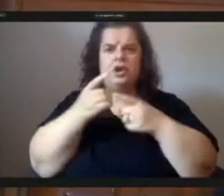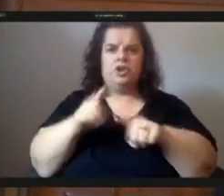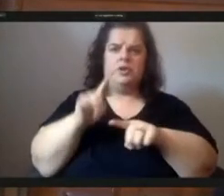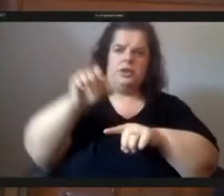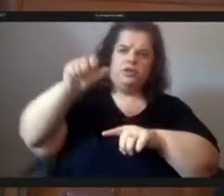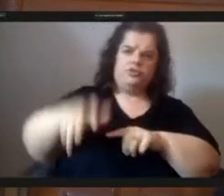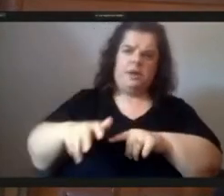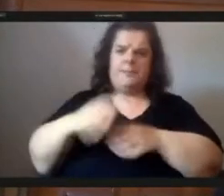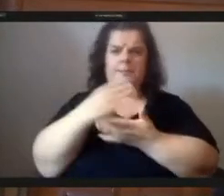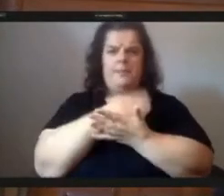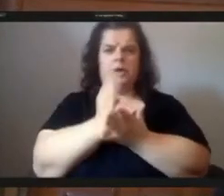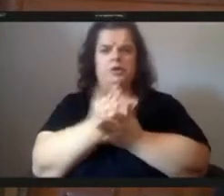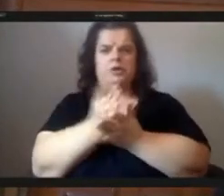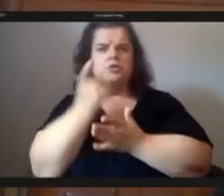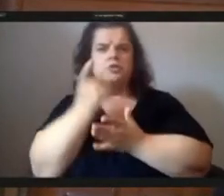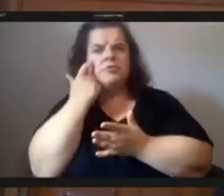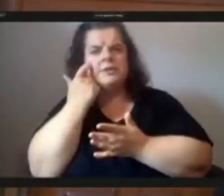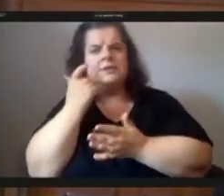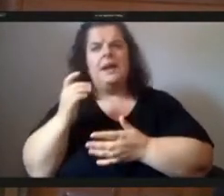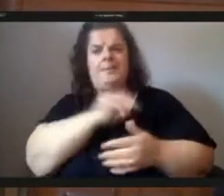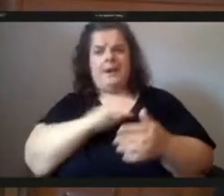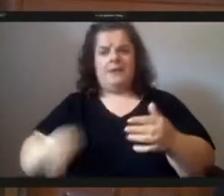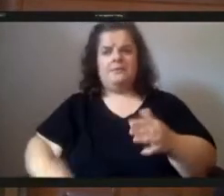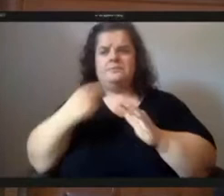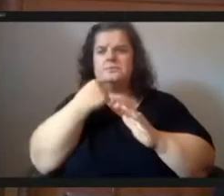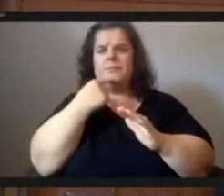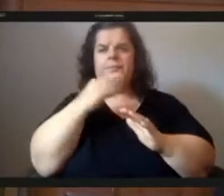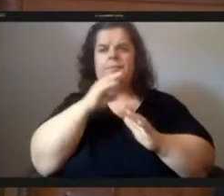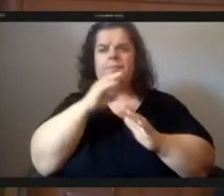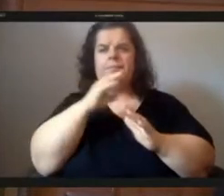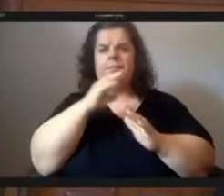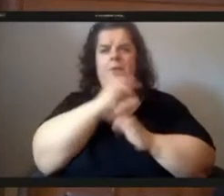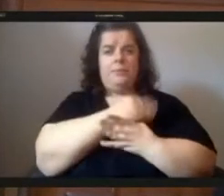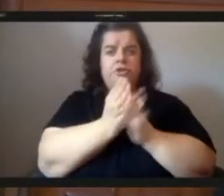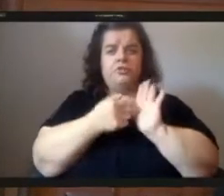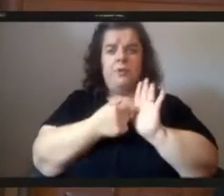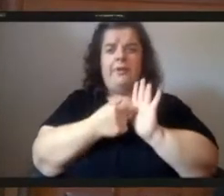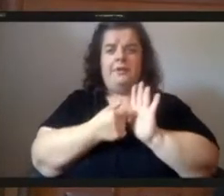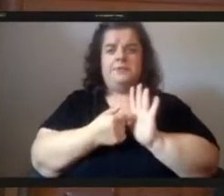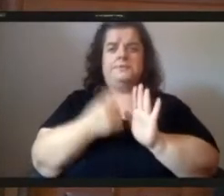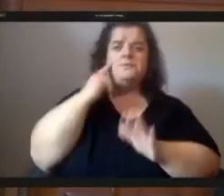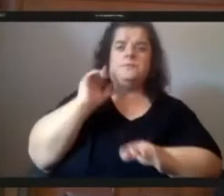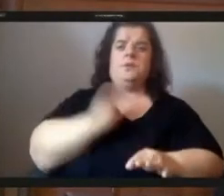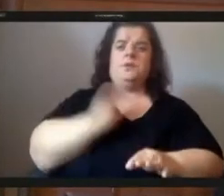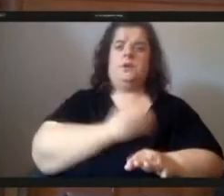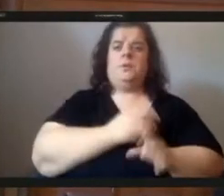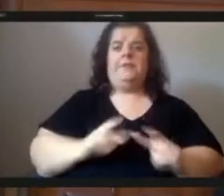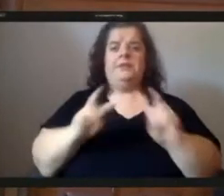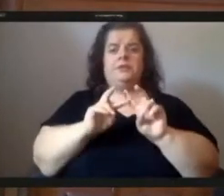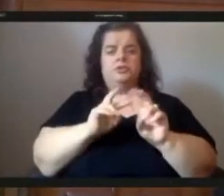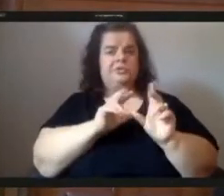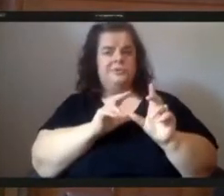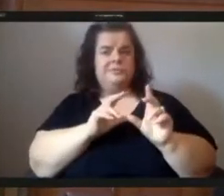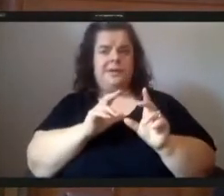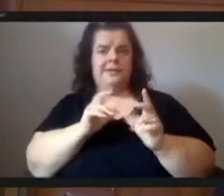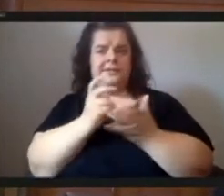mayor ghani stated that the budget is a reflection of our values creating a food justice fund is an investment in racial equity